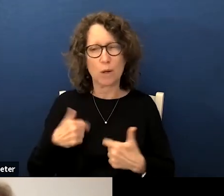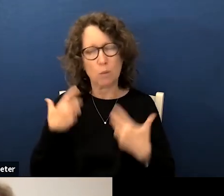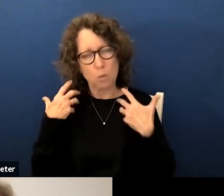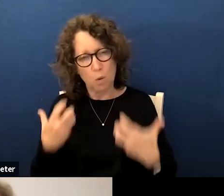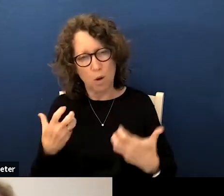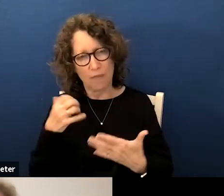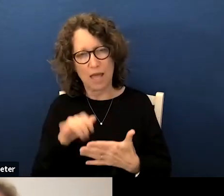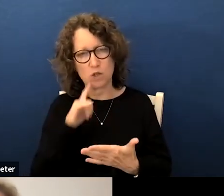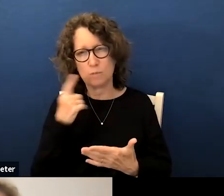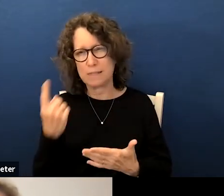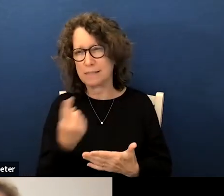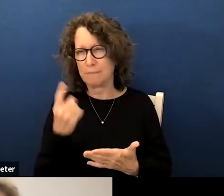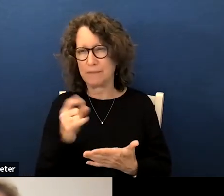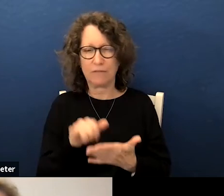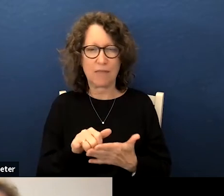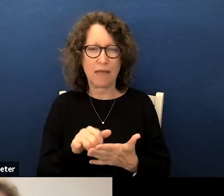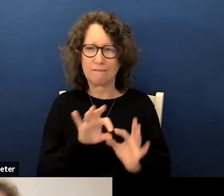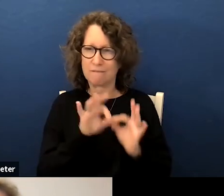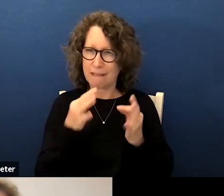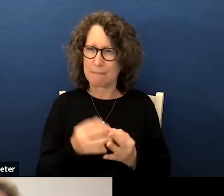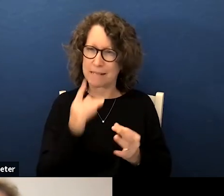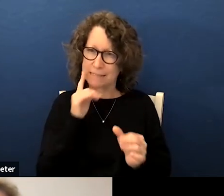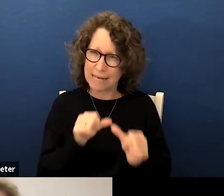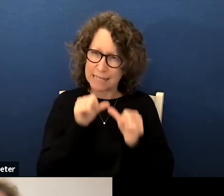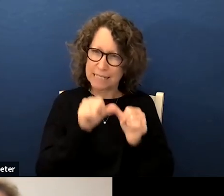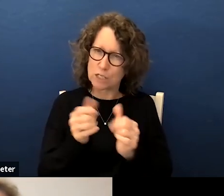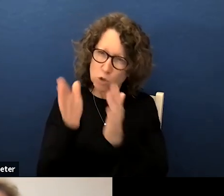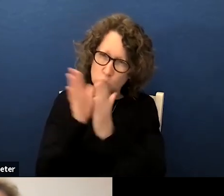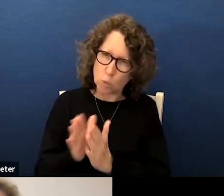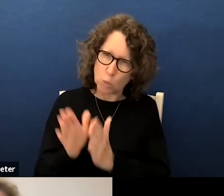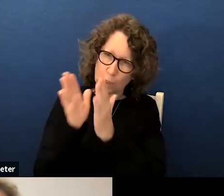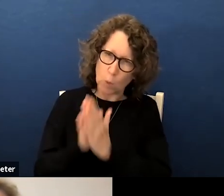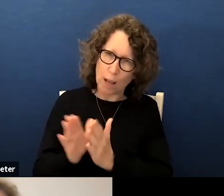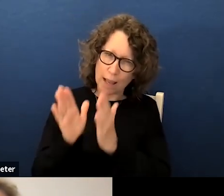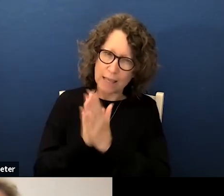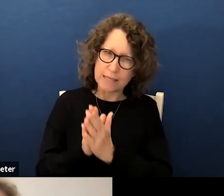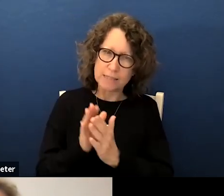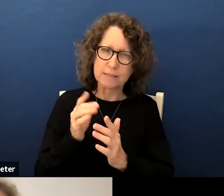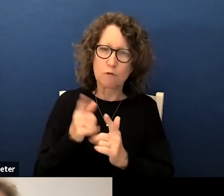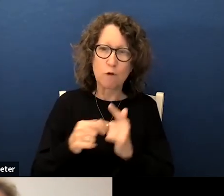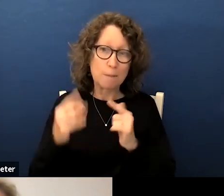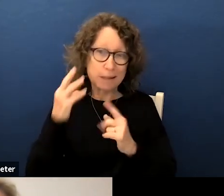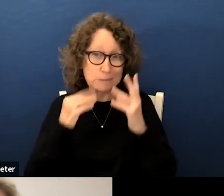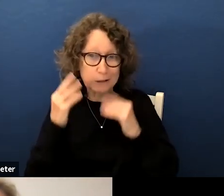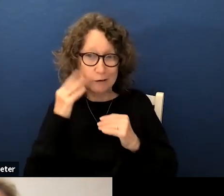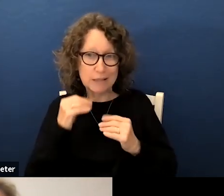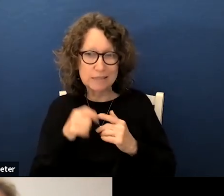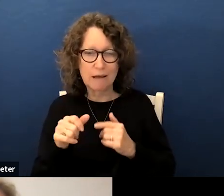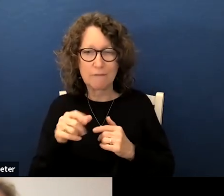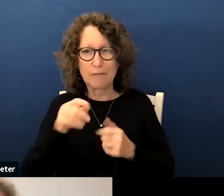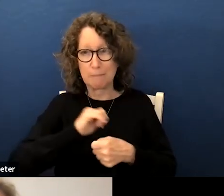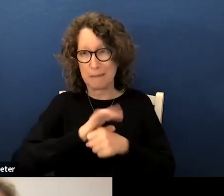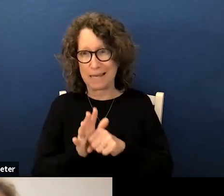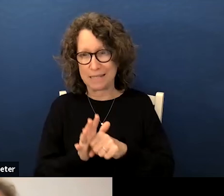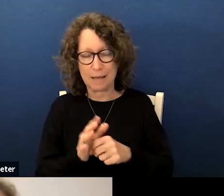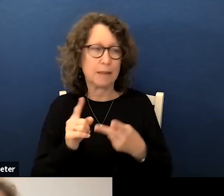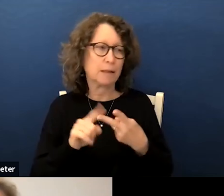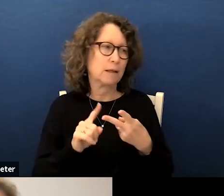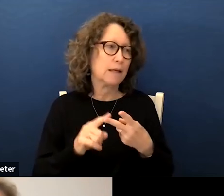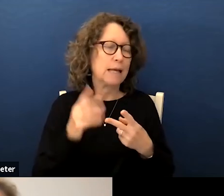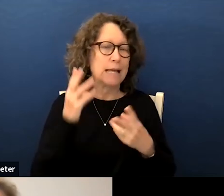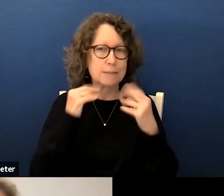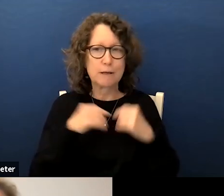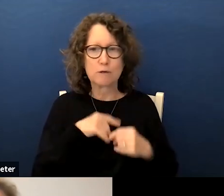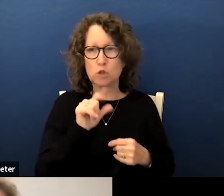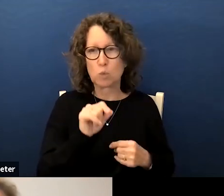that to be something that families can continue to request out of the experience of the pandemic out of experience of school year